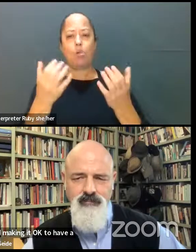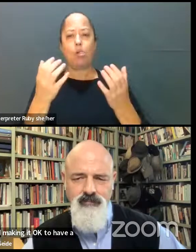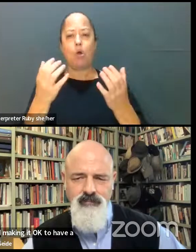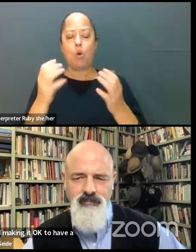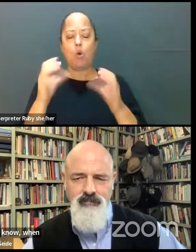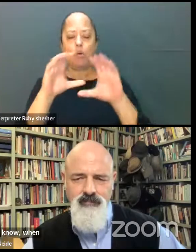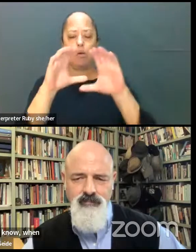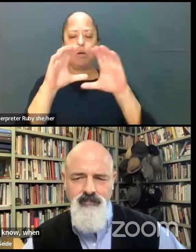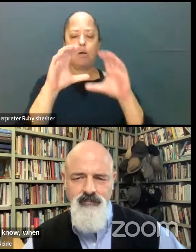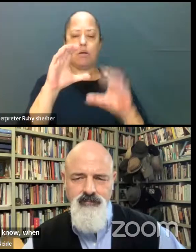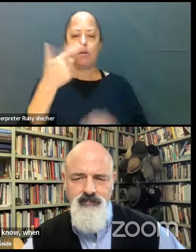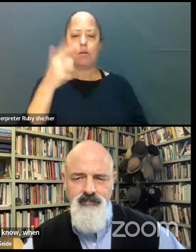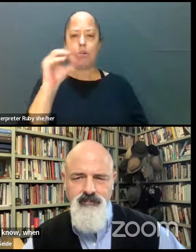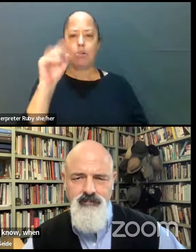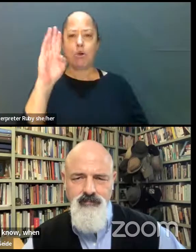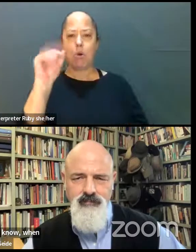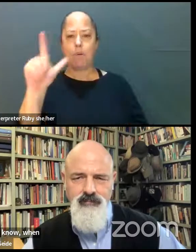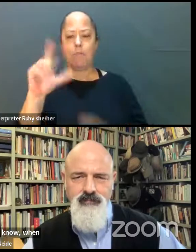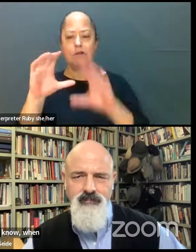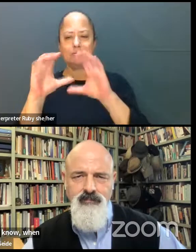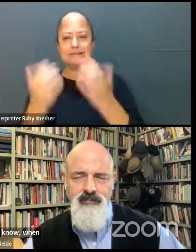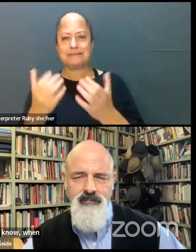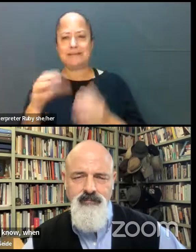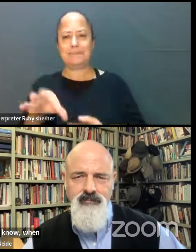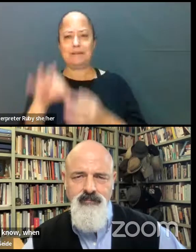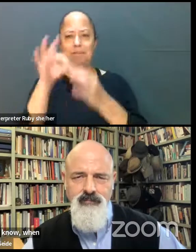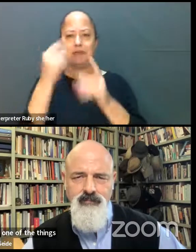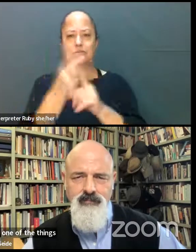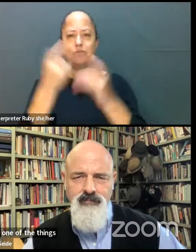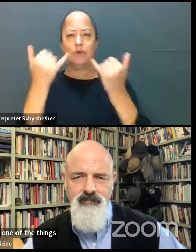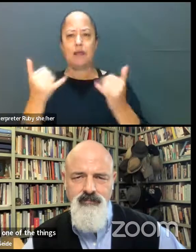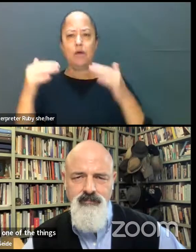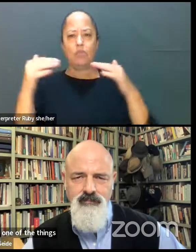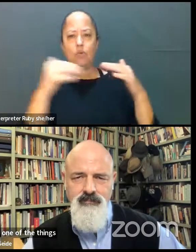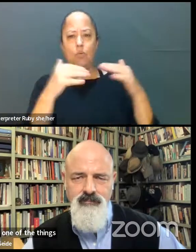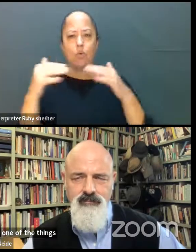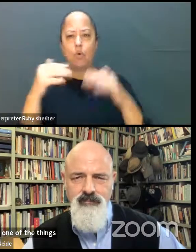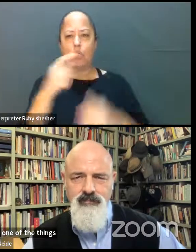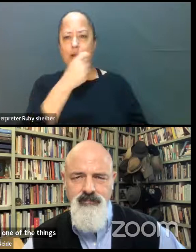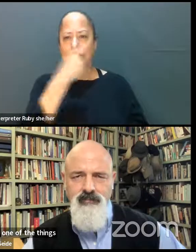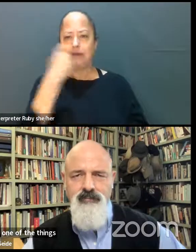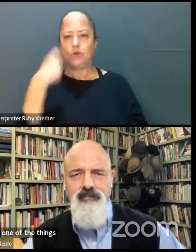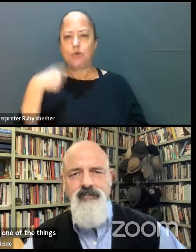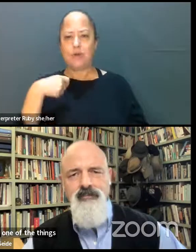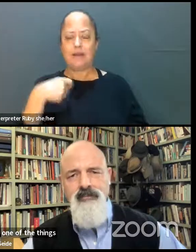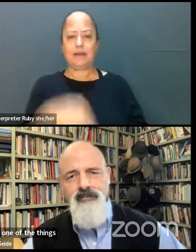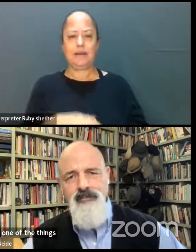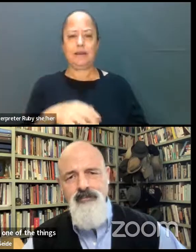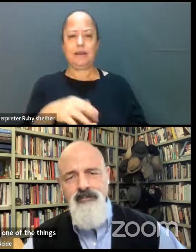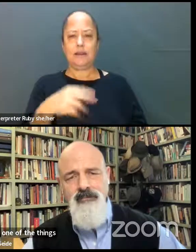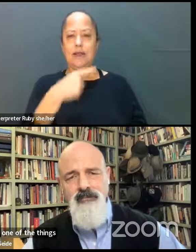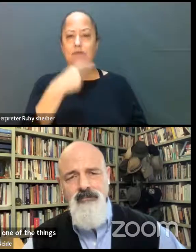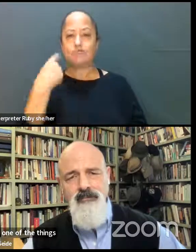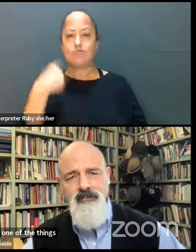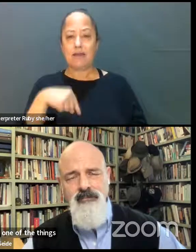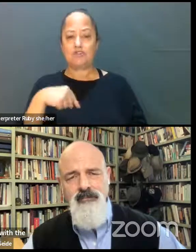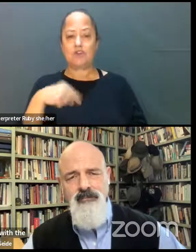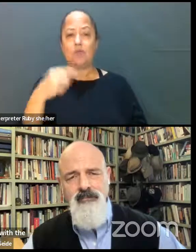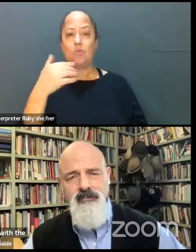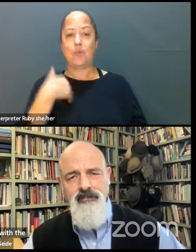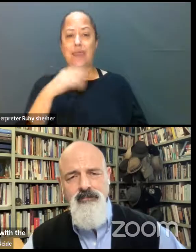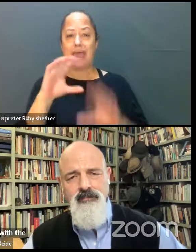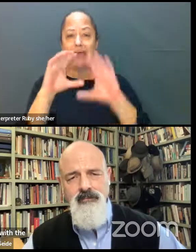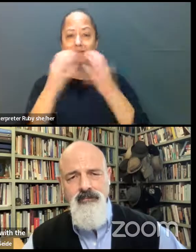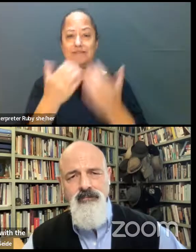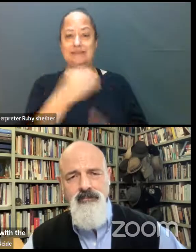one of the things, especially right now with the war in Ukraine and Russia is we have team members